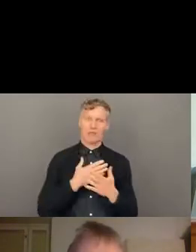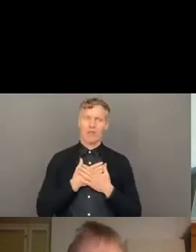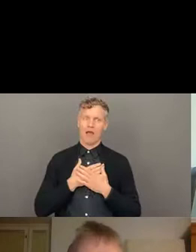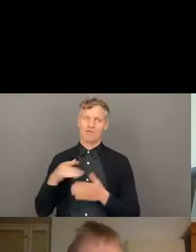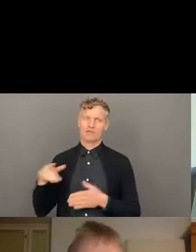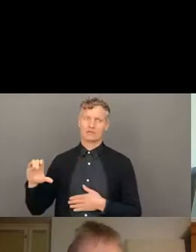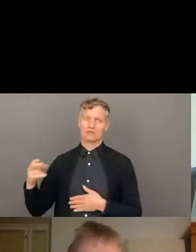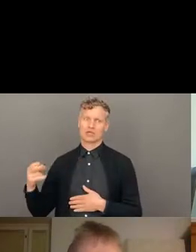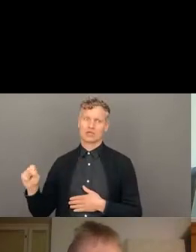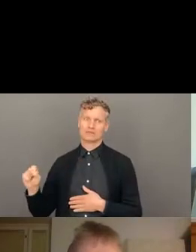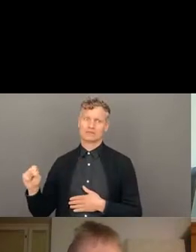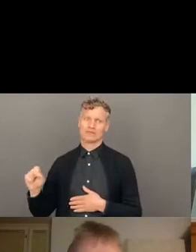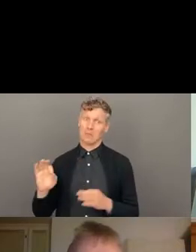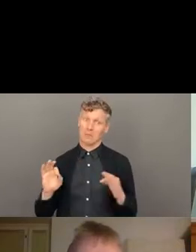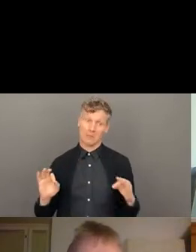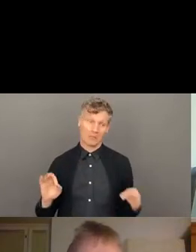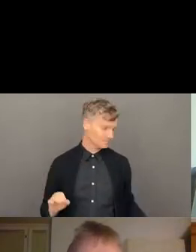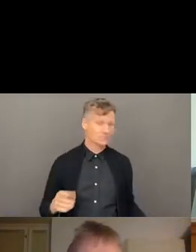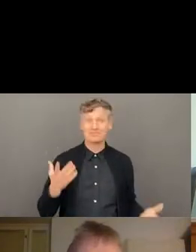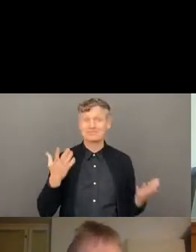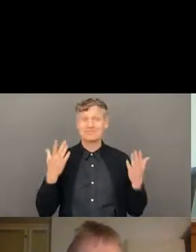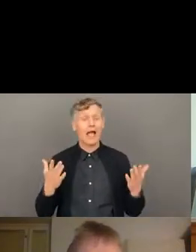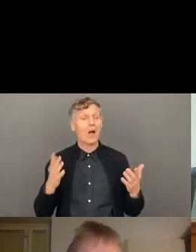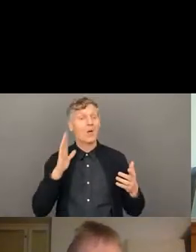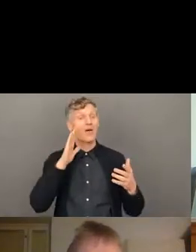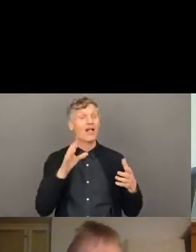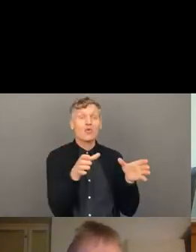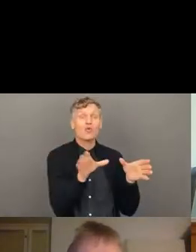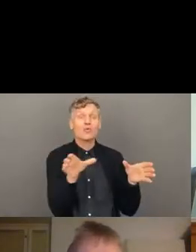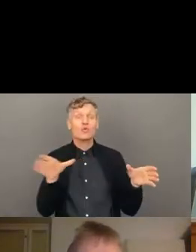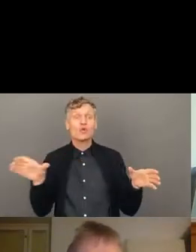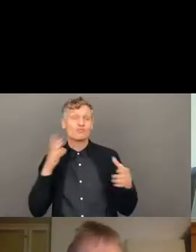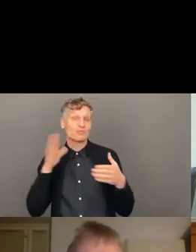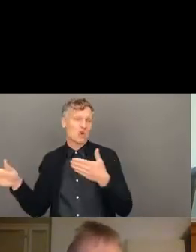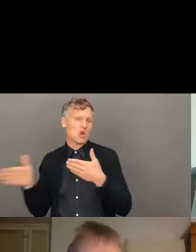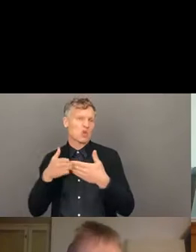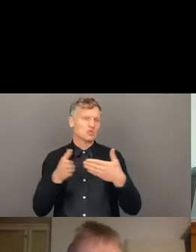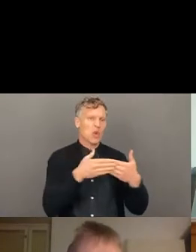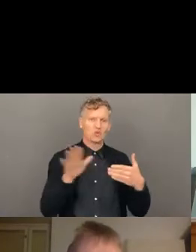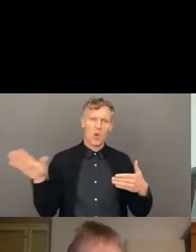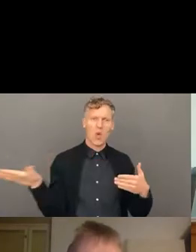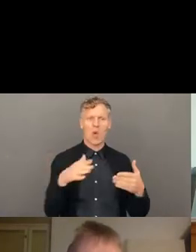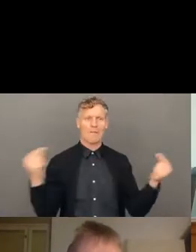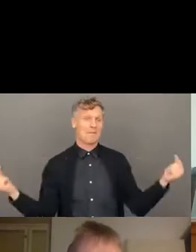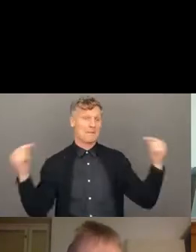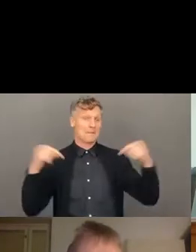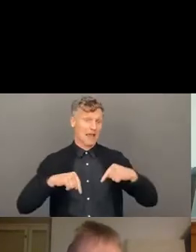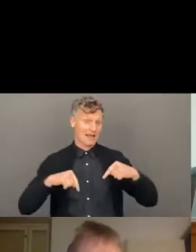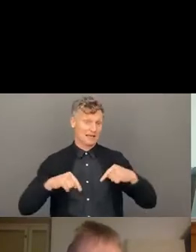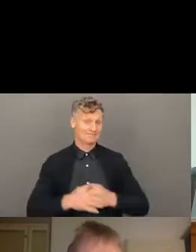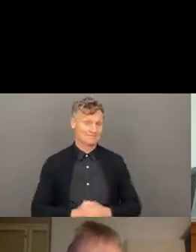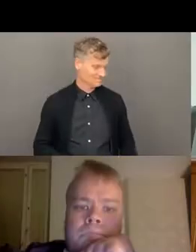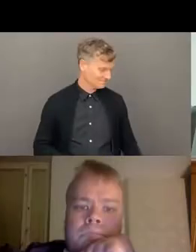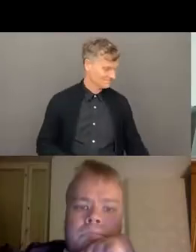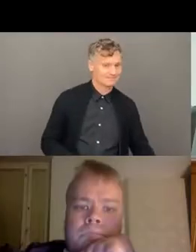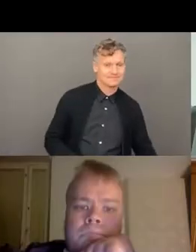rooms now so are going to close just in a few seconds. If anybody has any last comments, so we will hear in a short plenary